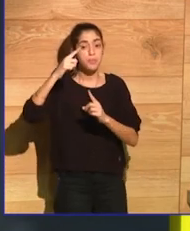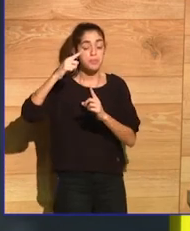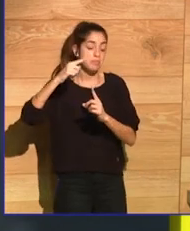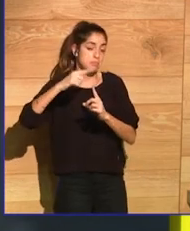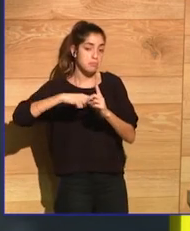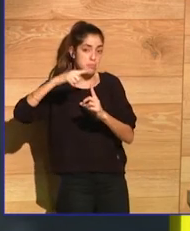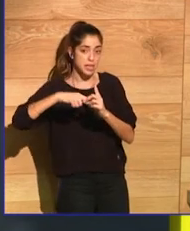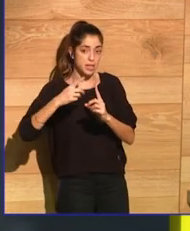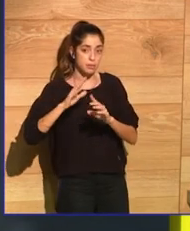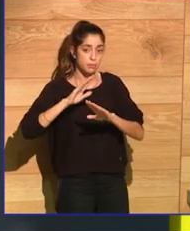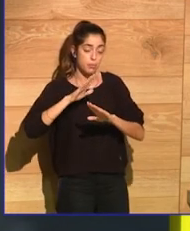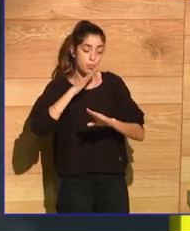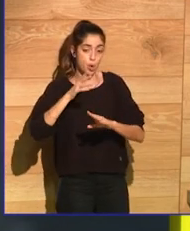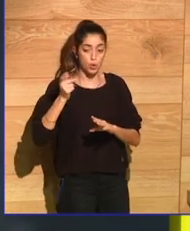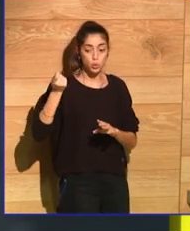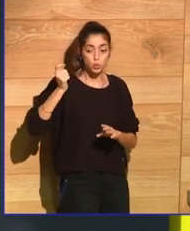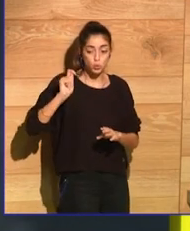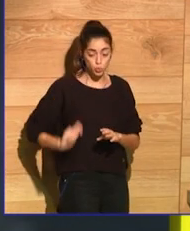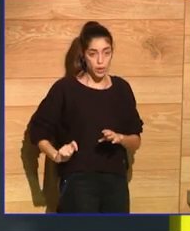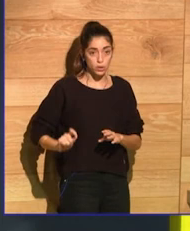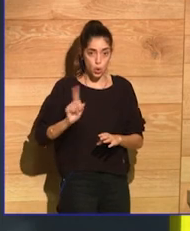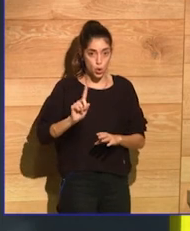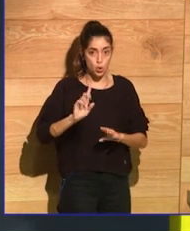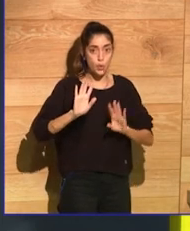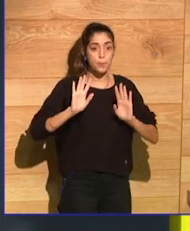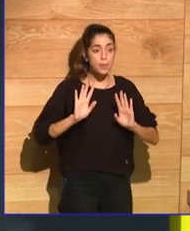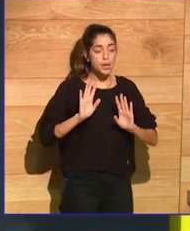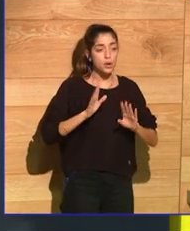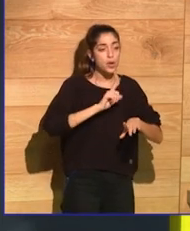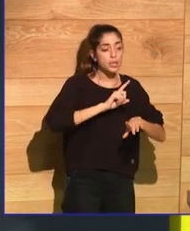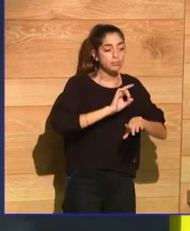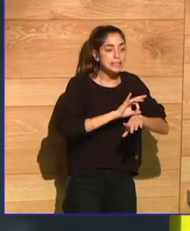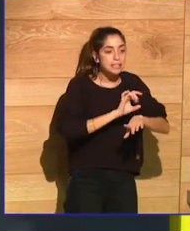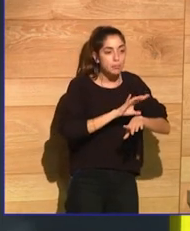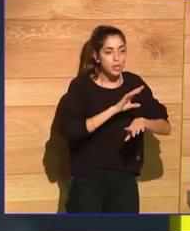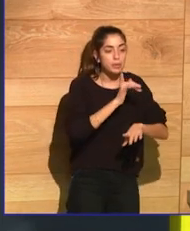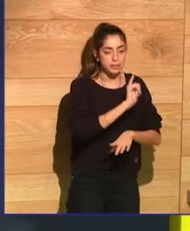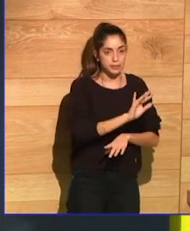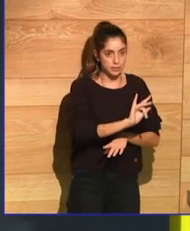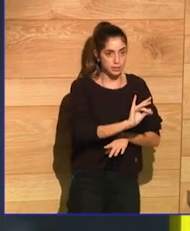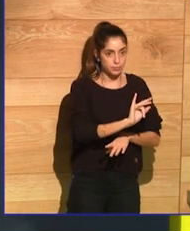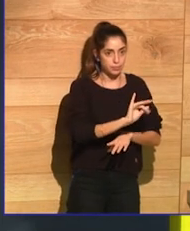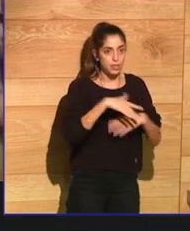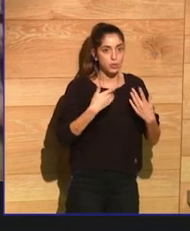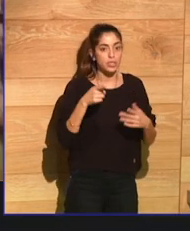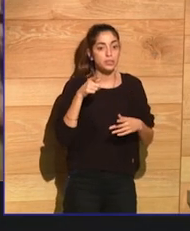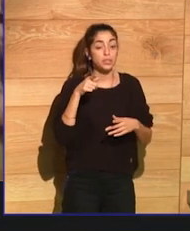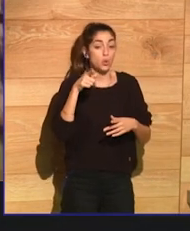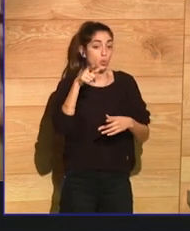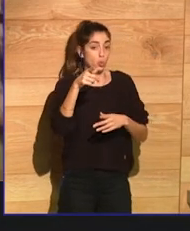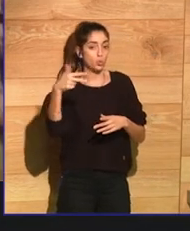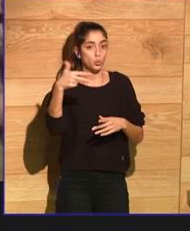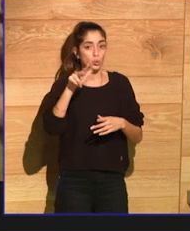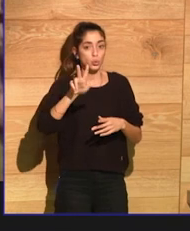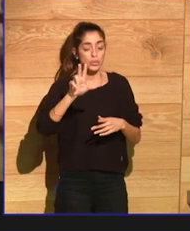wages but what he does with his free time. Can I ask you as a last question what do you do on your spare time?